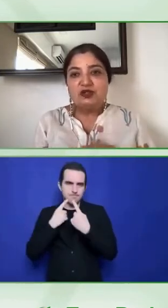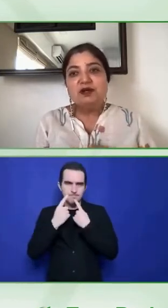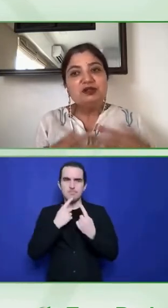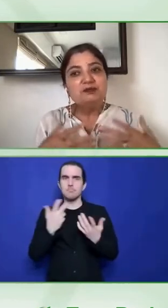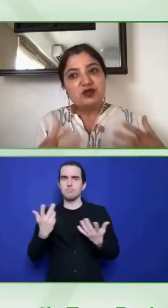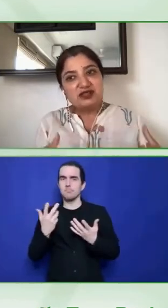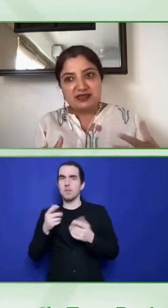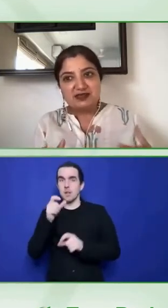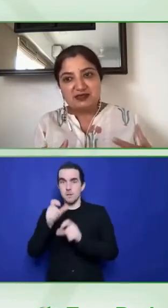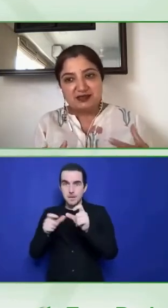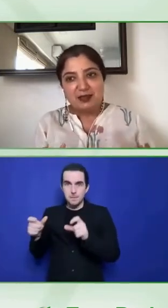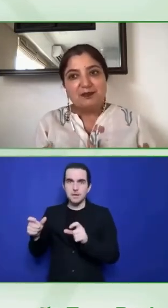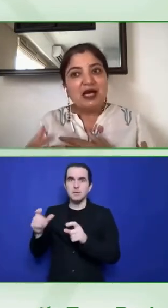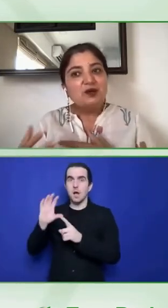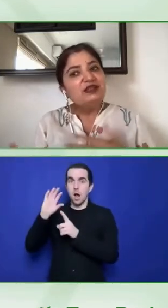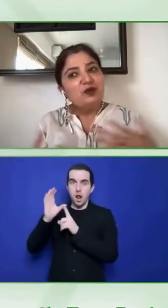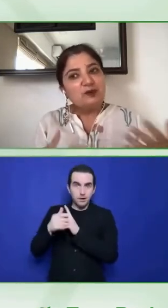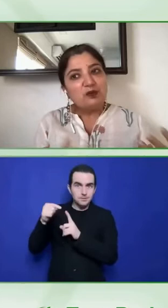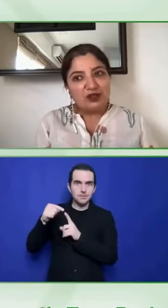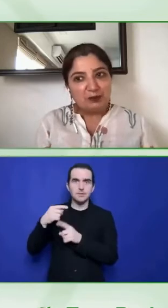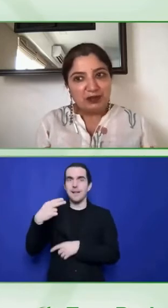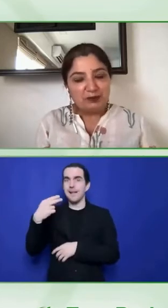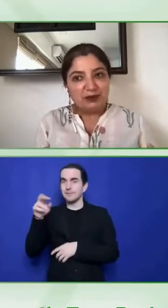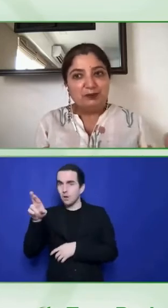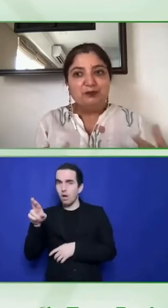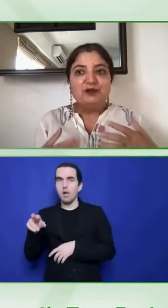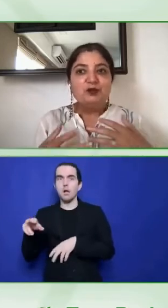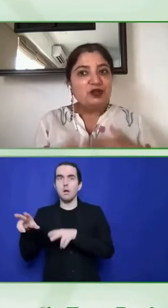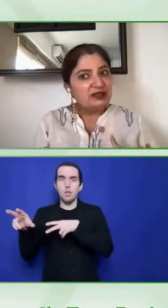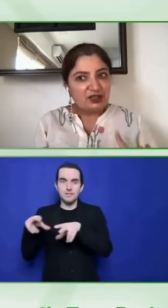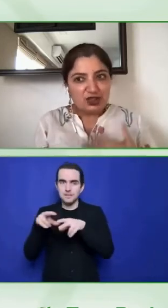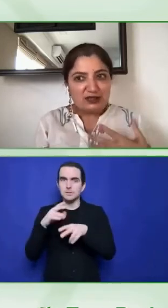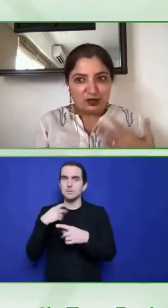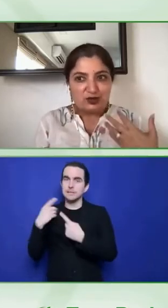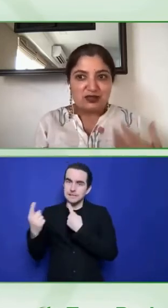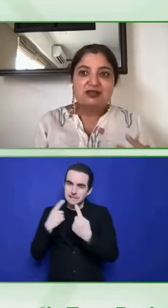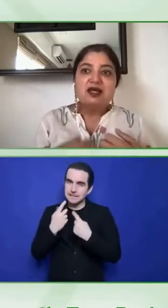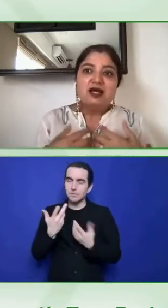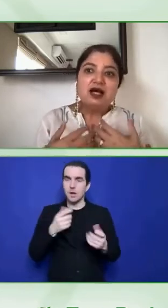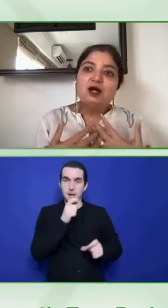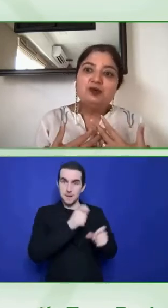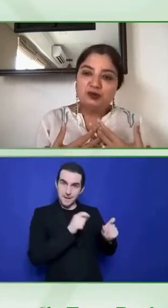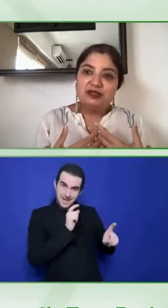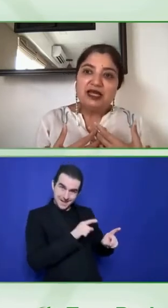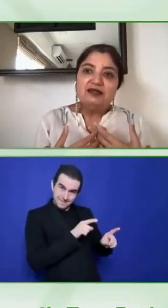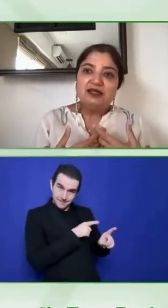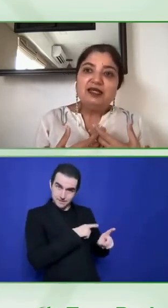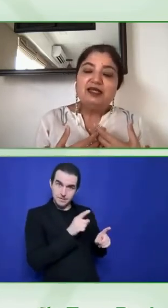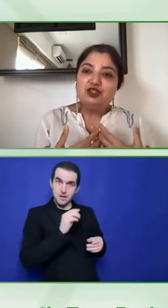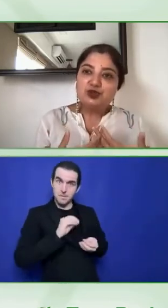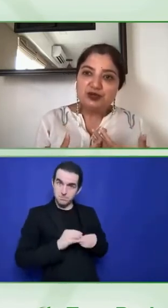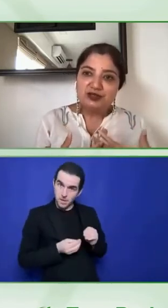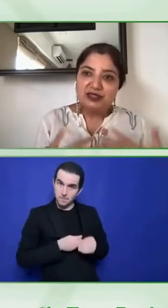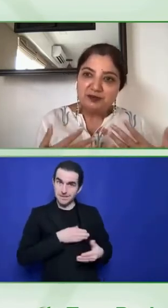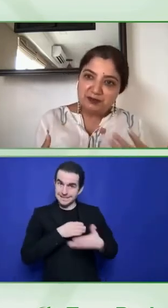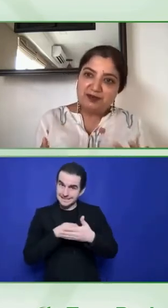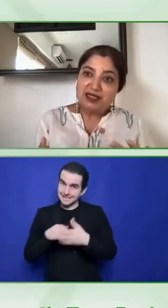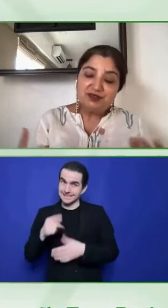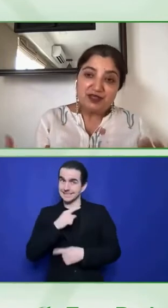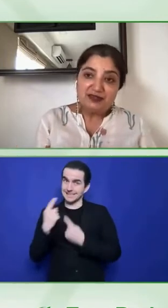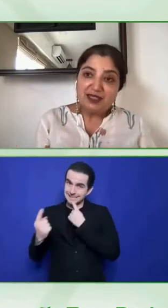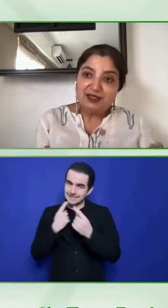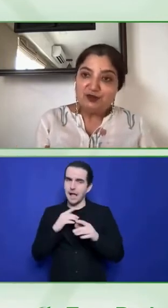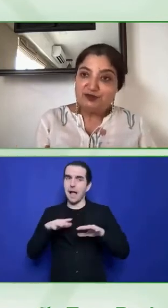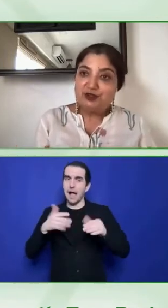needed to talk about the processes. How are the onboarding people? What are their challenges? How can they ensure that